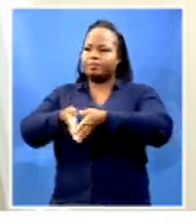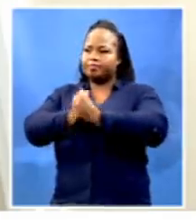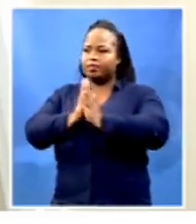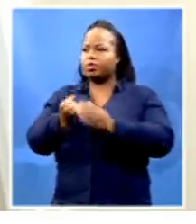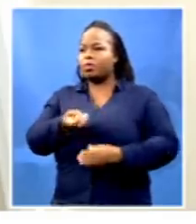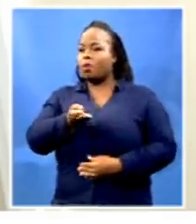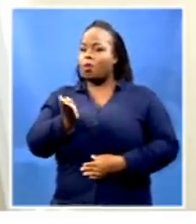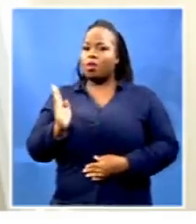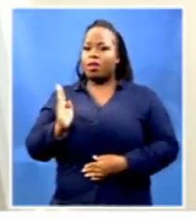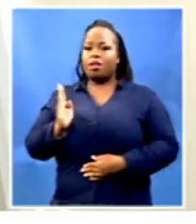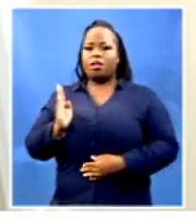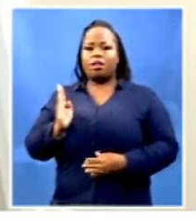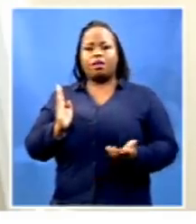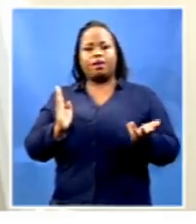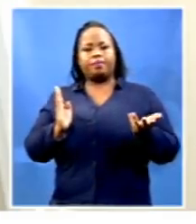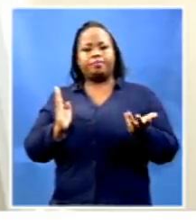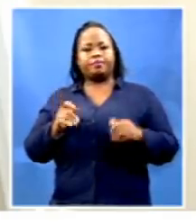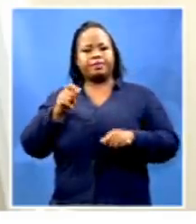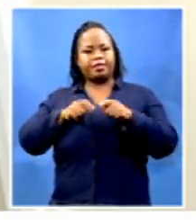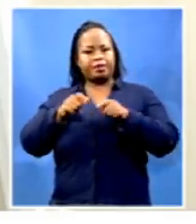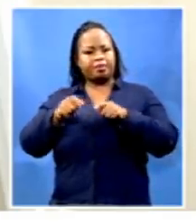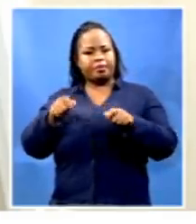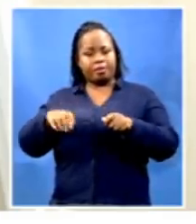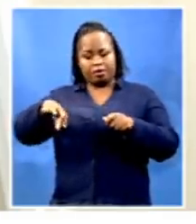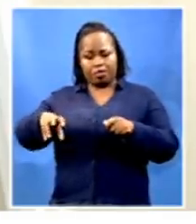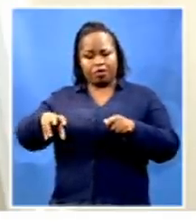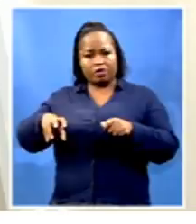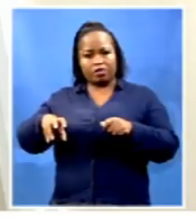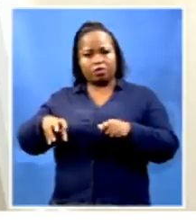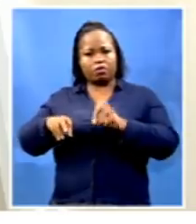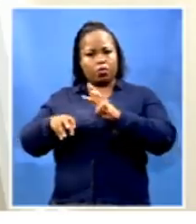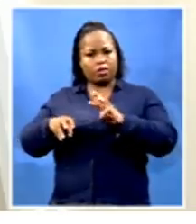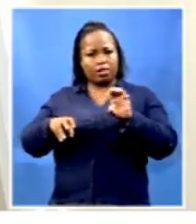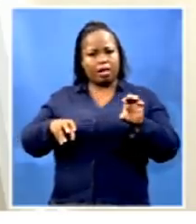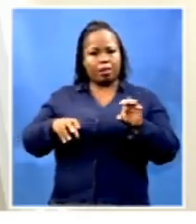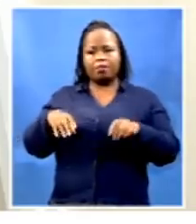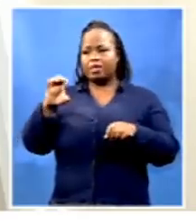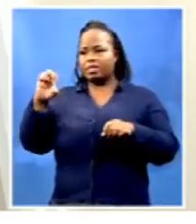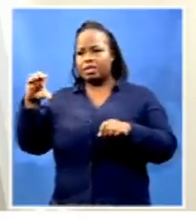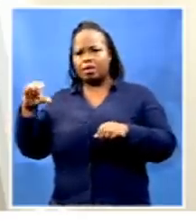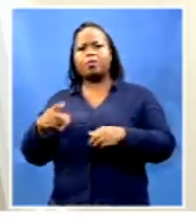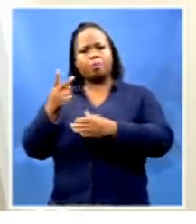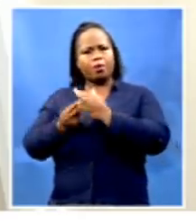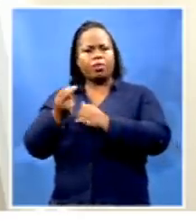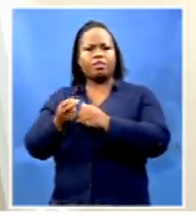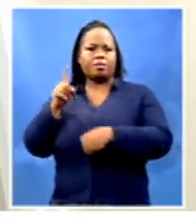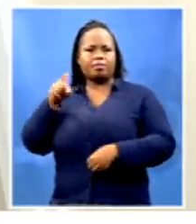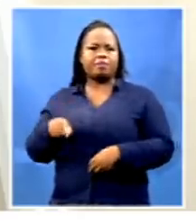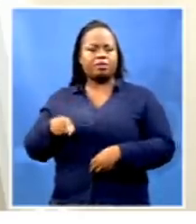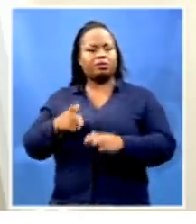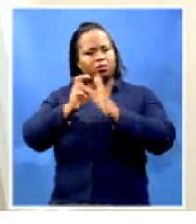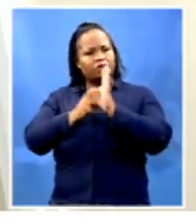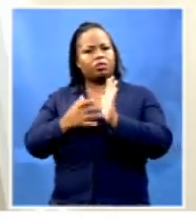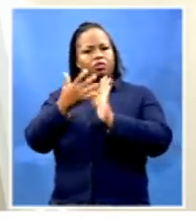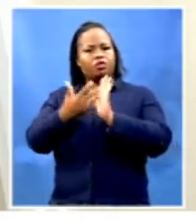the people of the province and those who wish to come down that they must abide by,